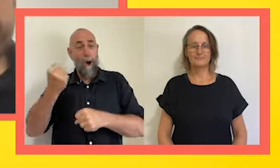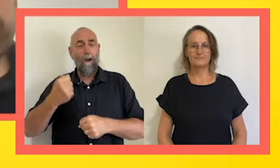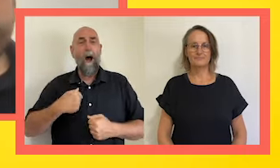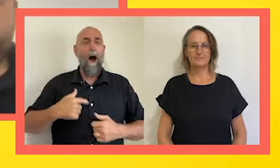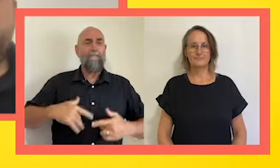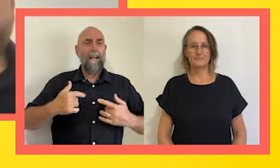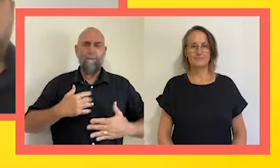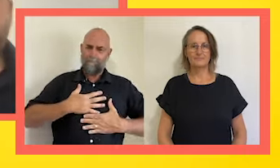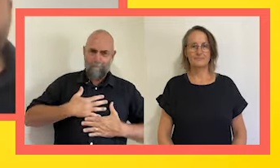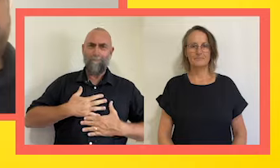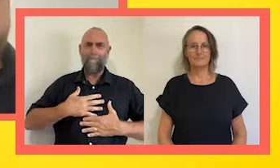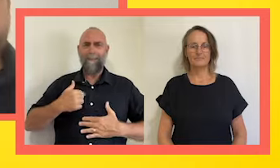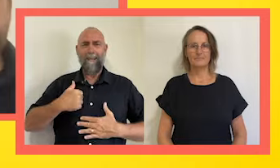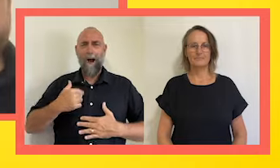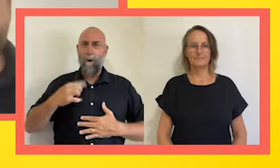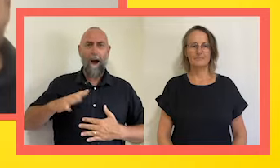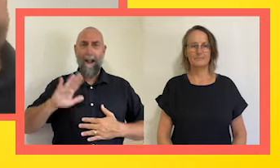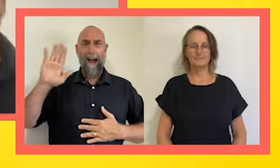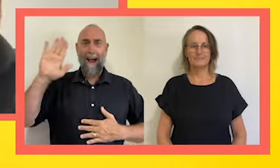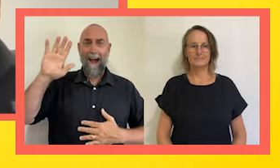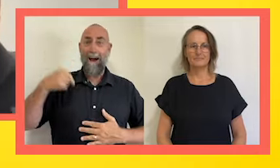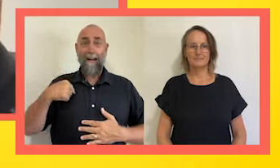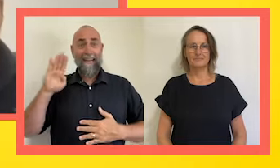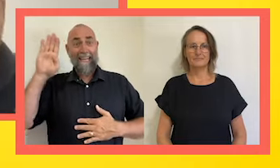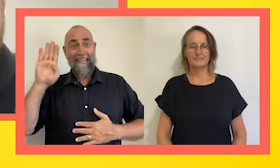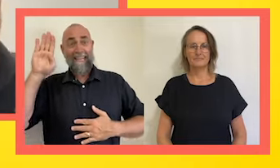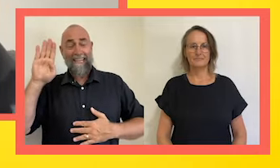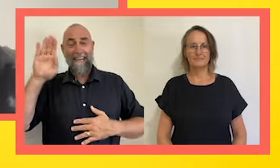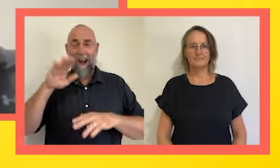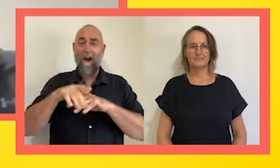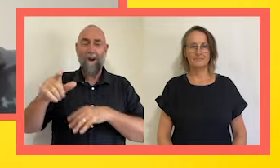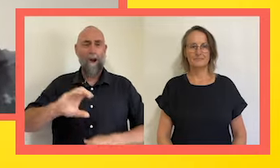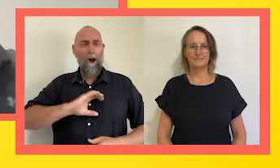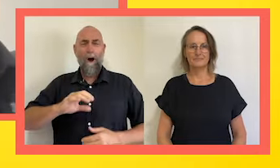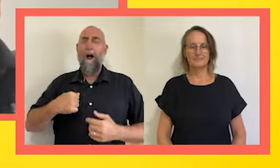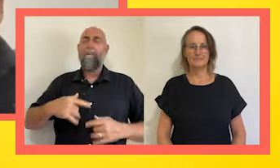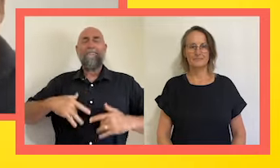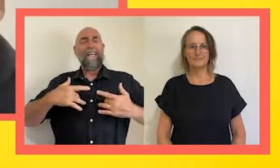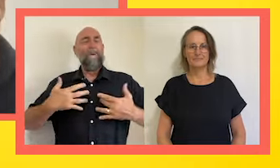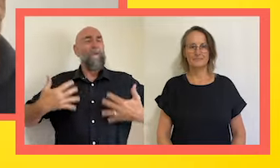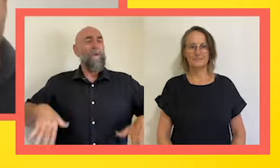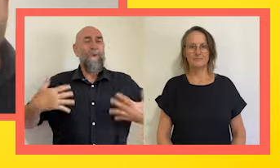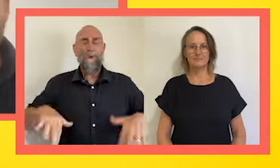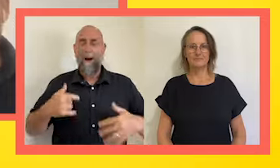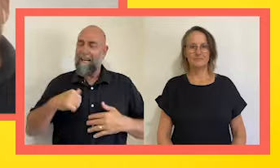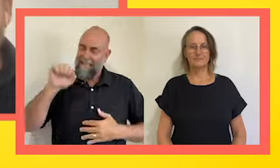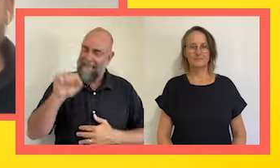bright light, some of the sun off that gold medal. So, of course, I've brought Jasmine